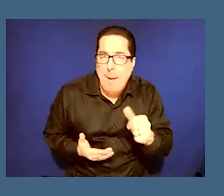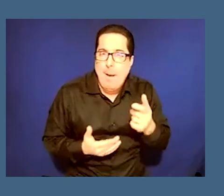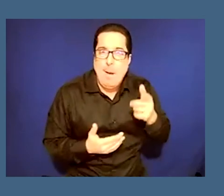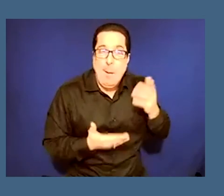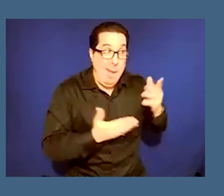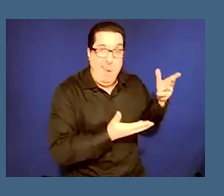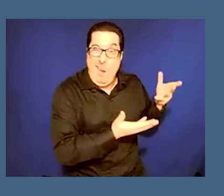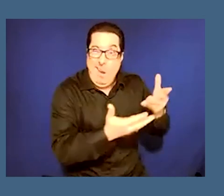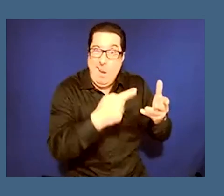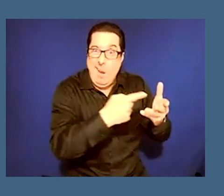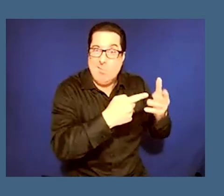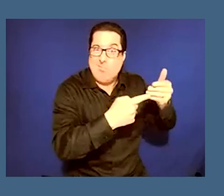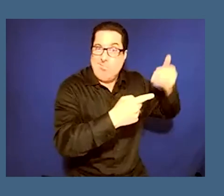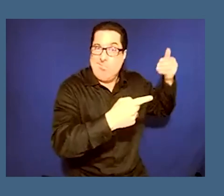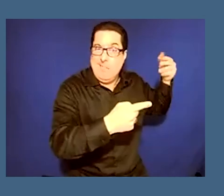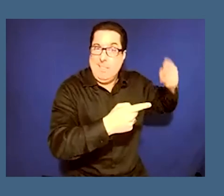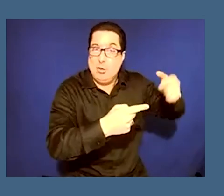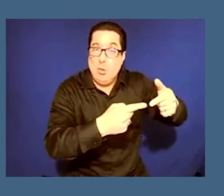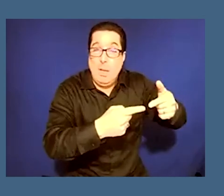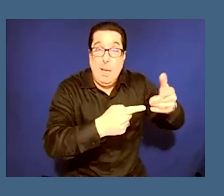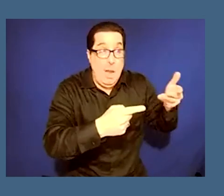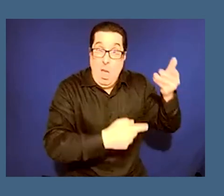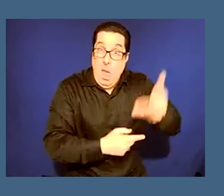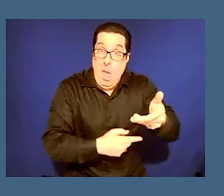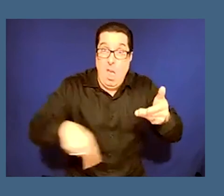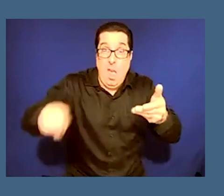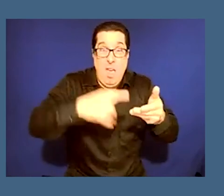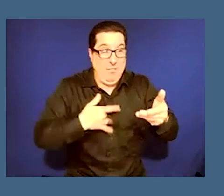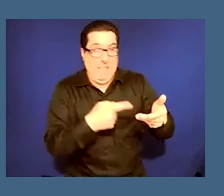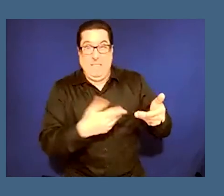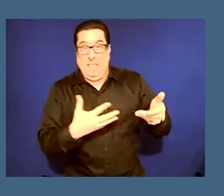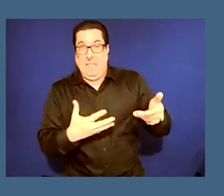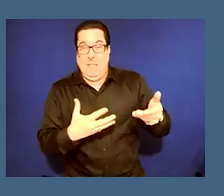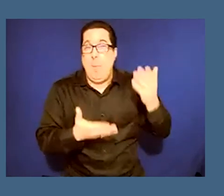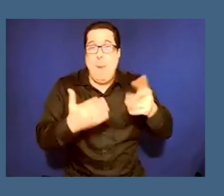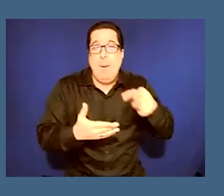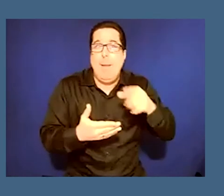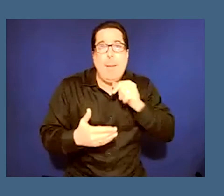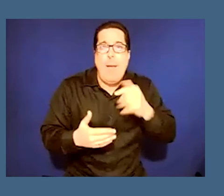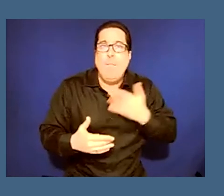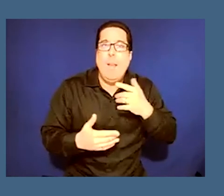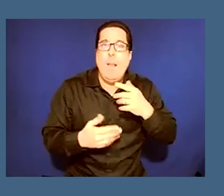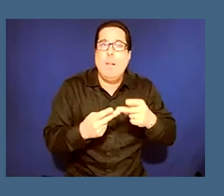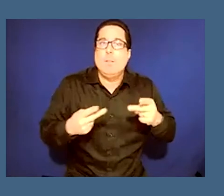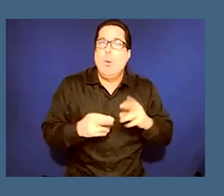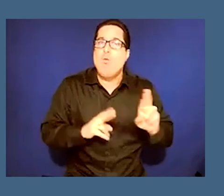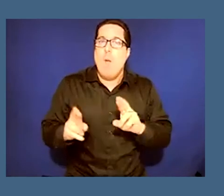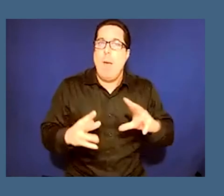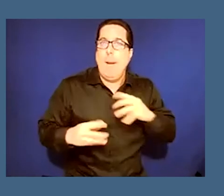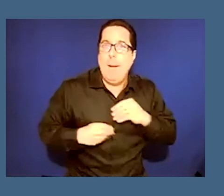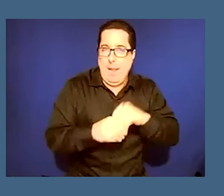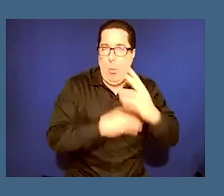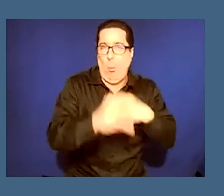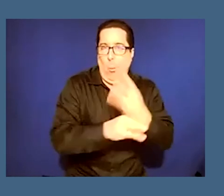uh there may not be space for in the world thank you for that tom healing place